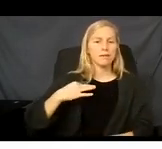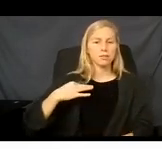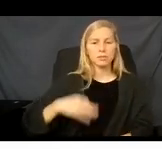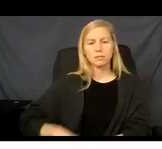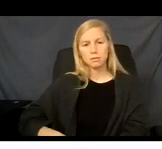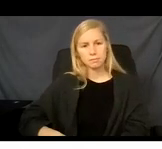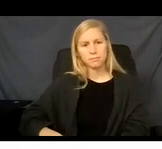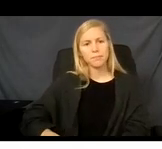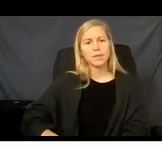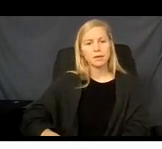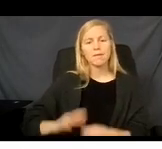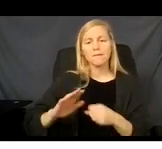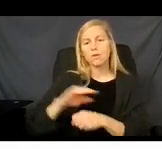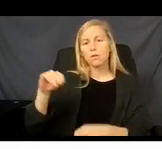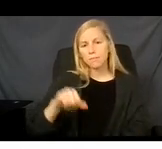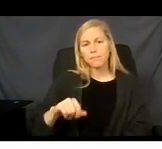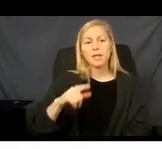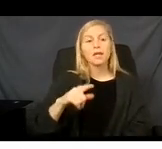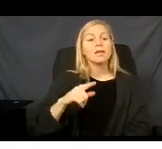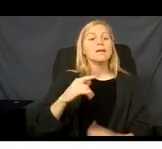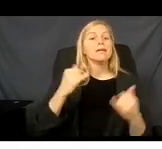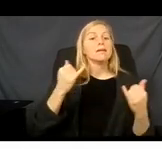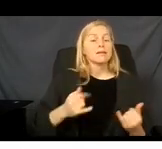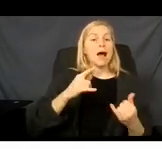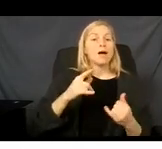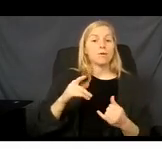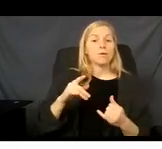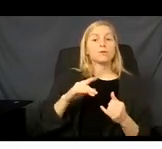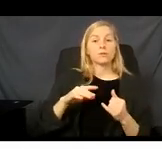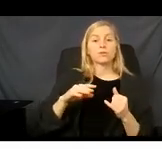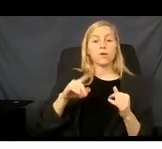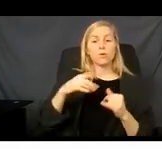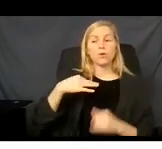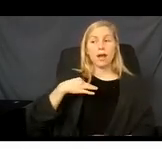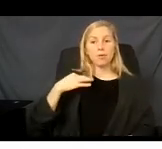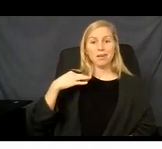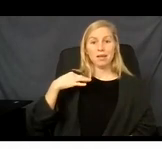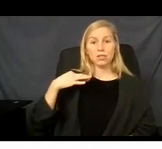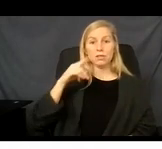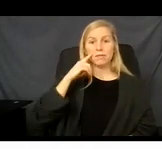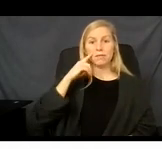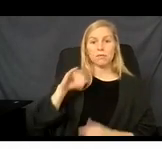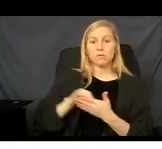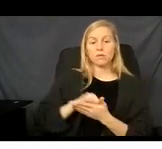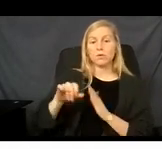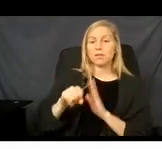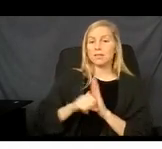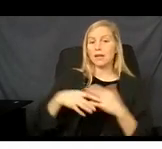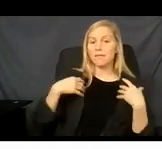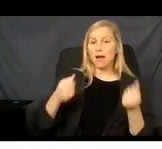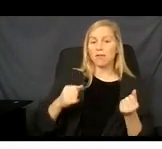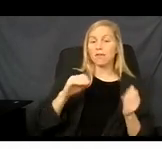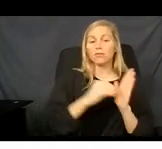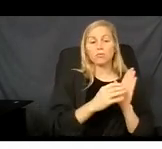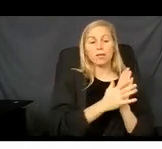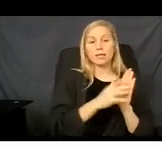Now, when you report pregnancy on your New York City of Health application, it might change